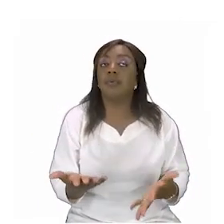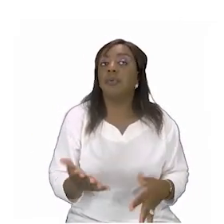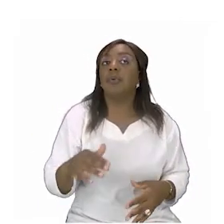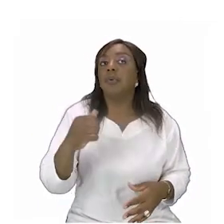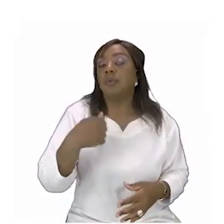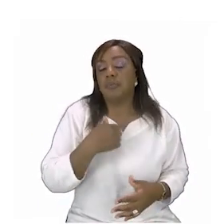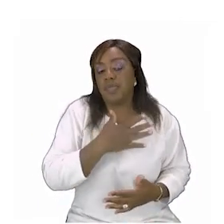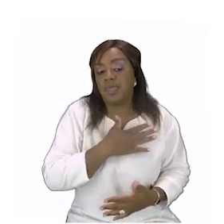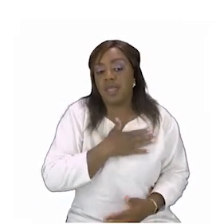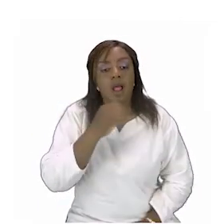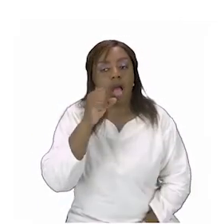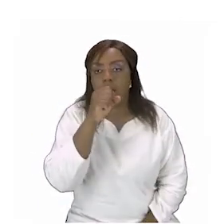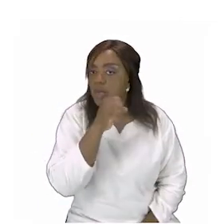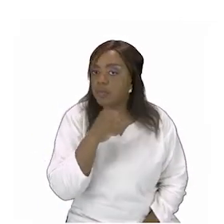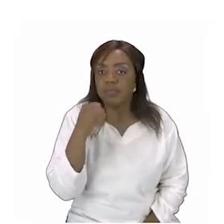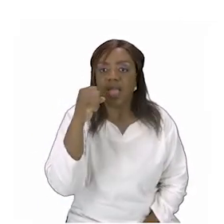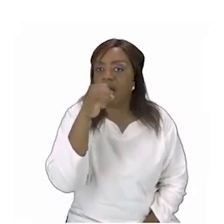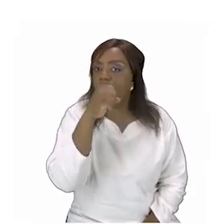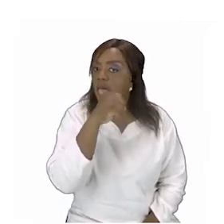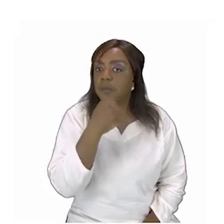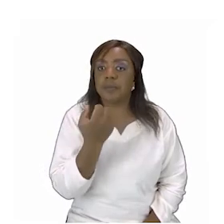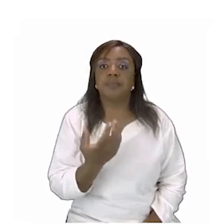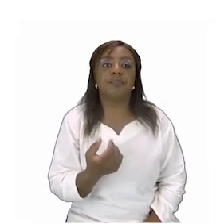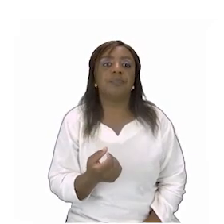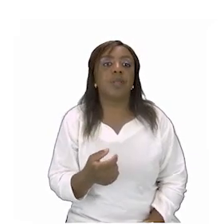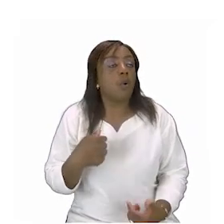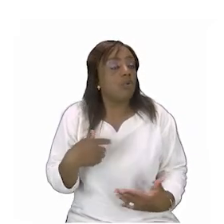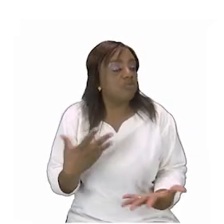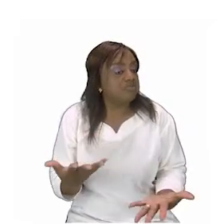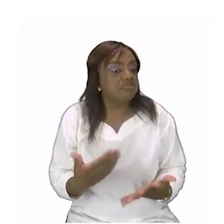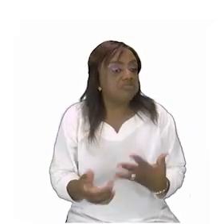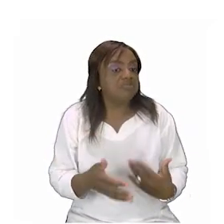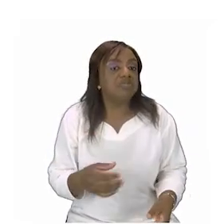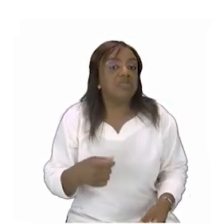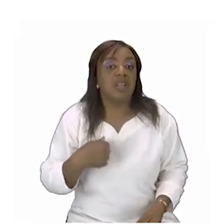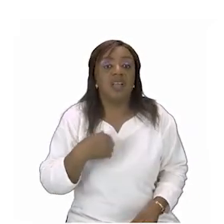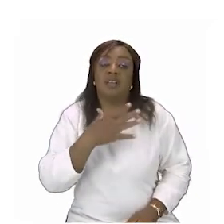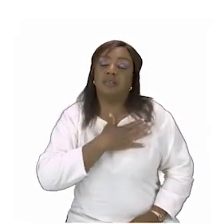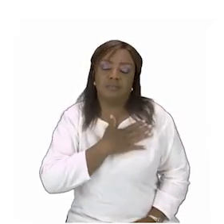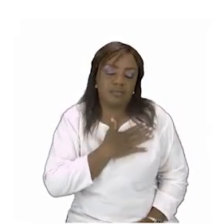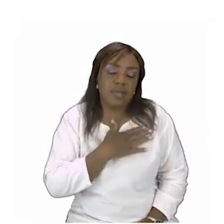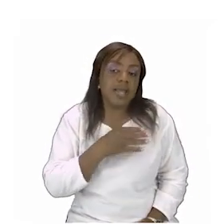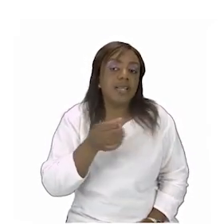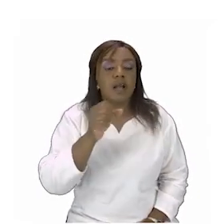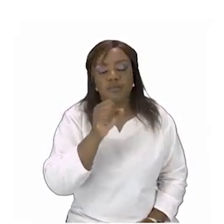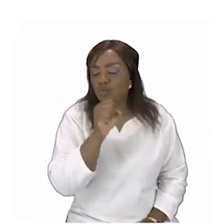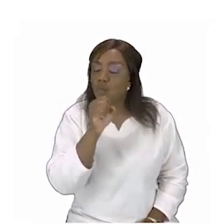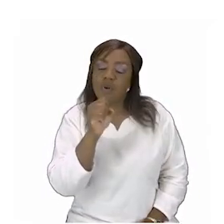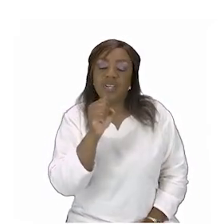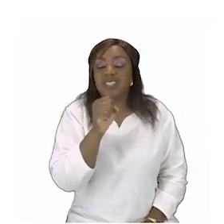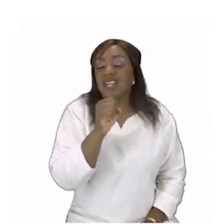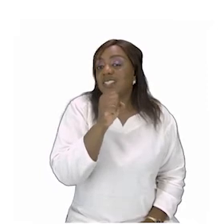or you can like singing very much you can put whatever you want there so long the